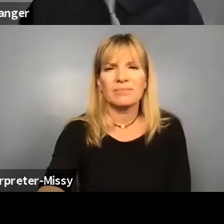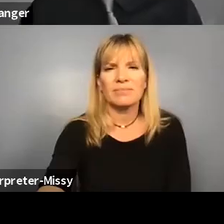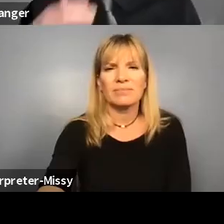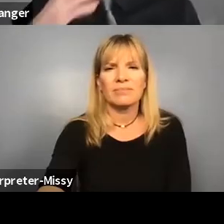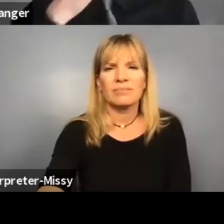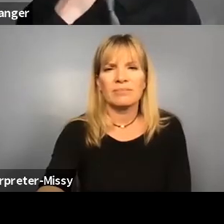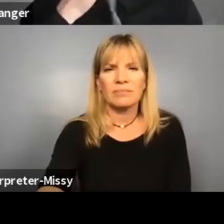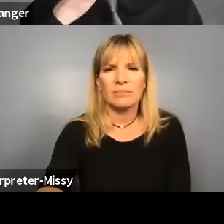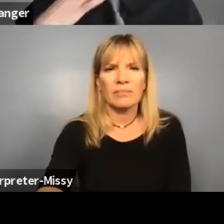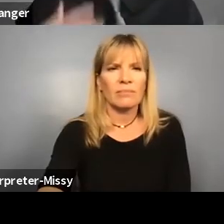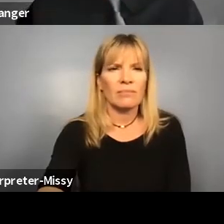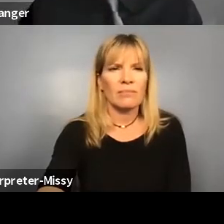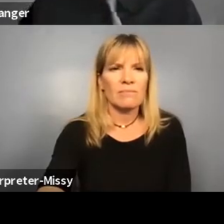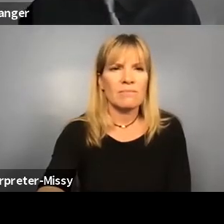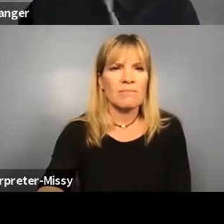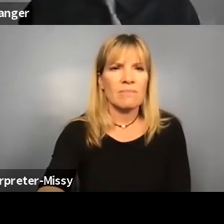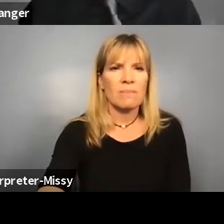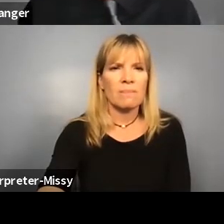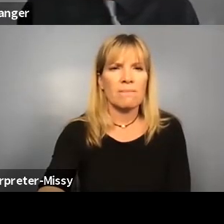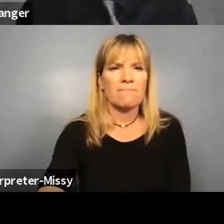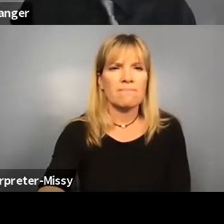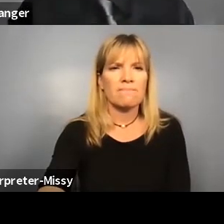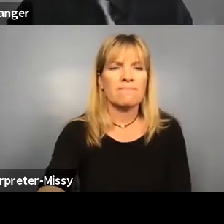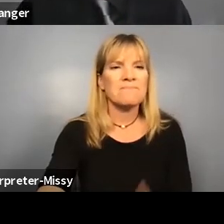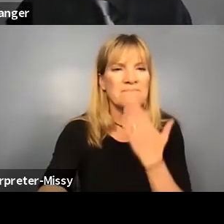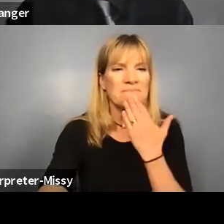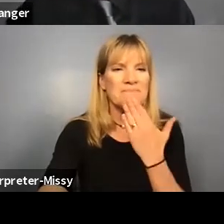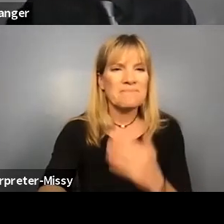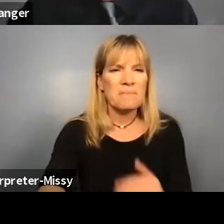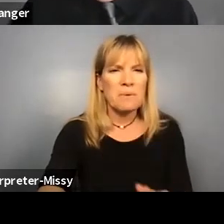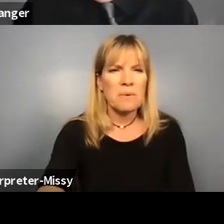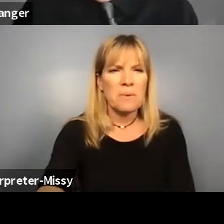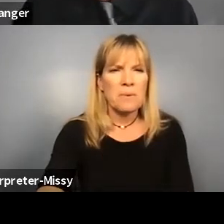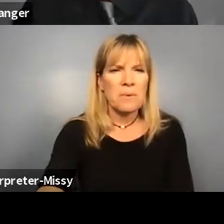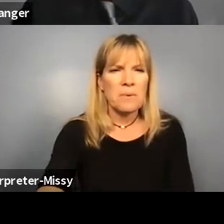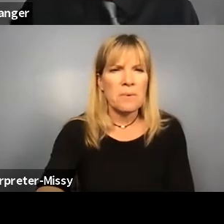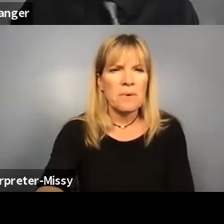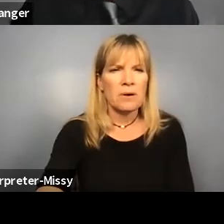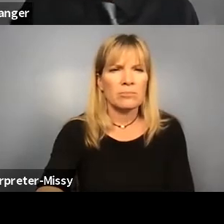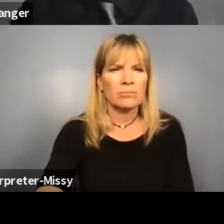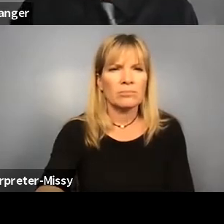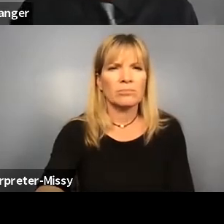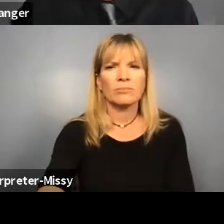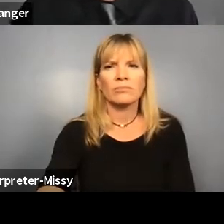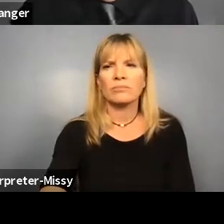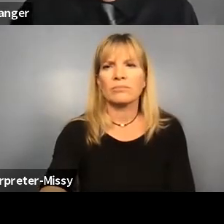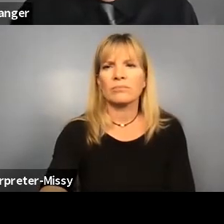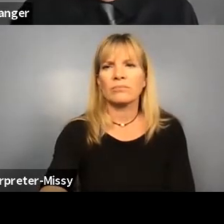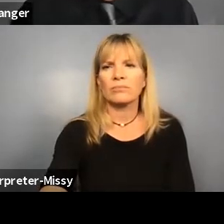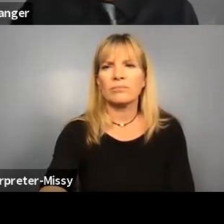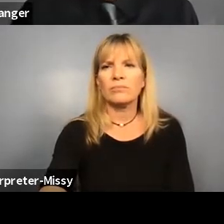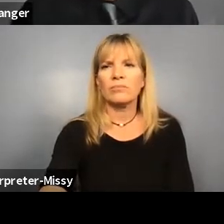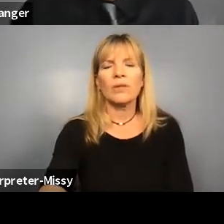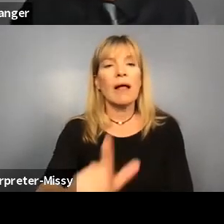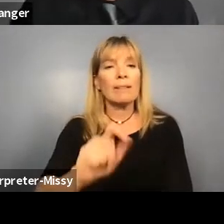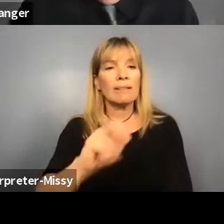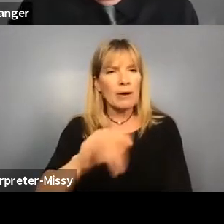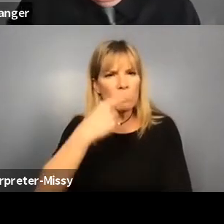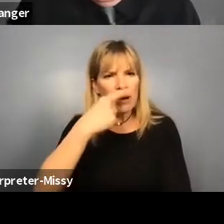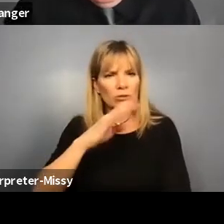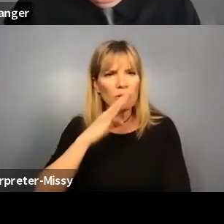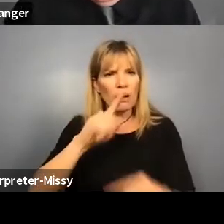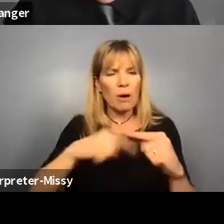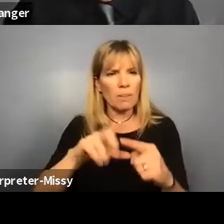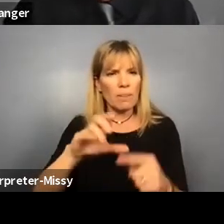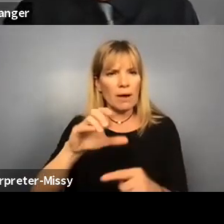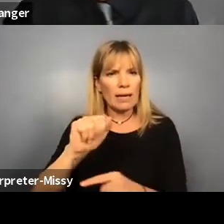You can, uh, thanks. So Larry, can you talk to us about the CARES Act funding and the ways